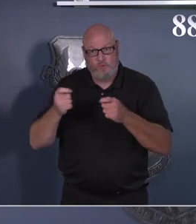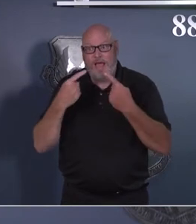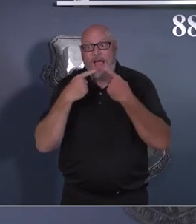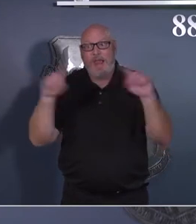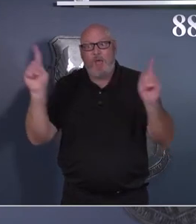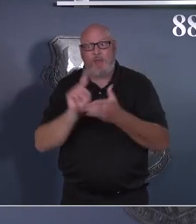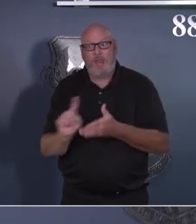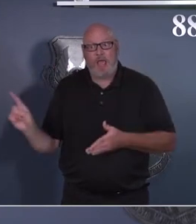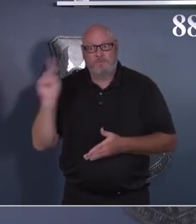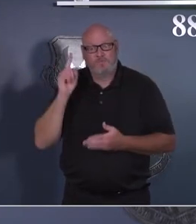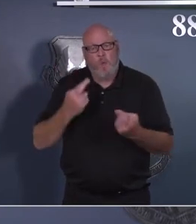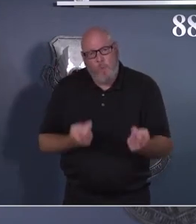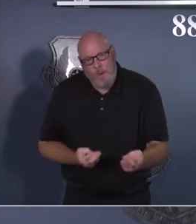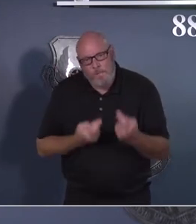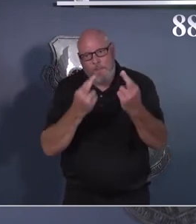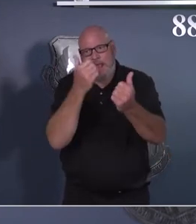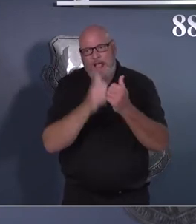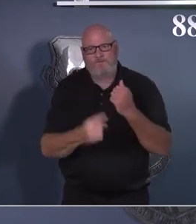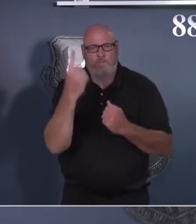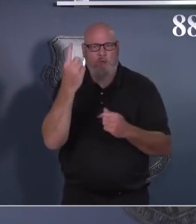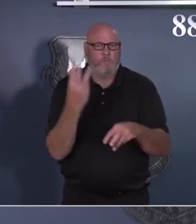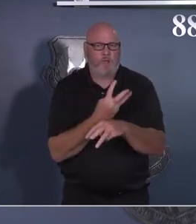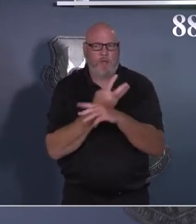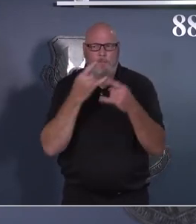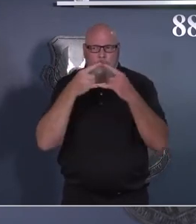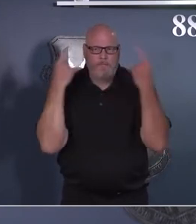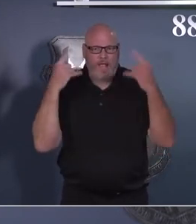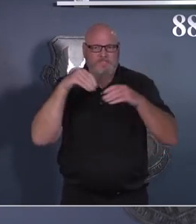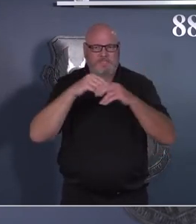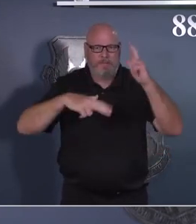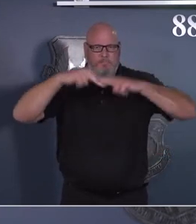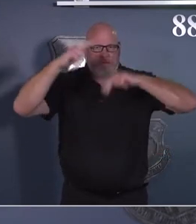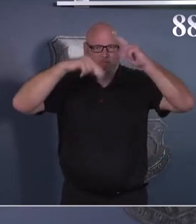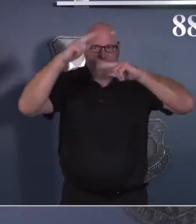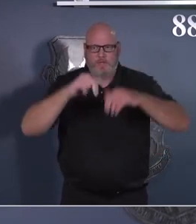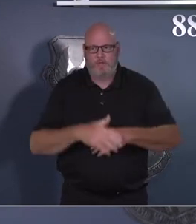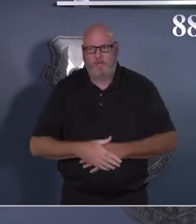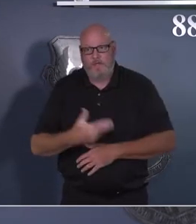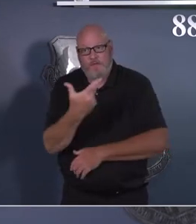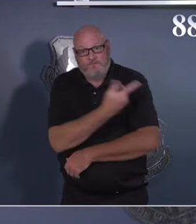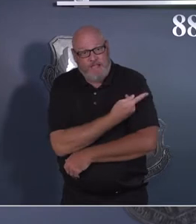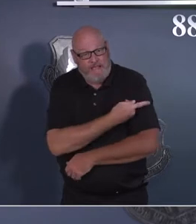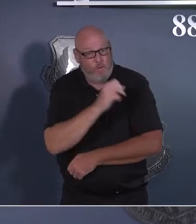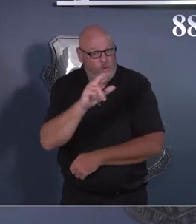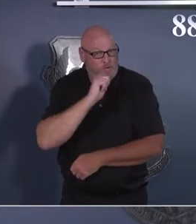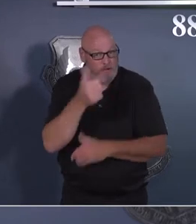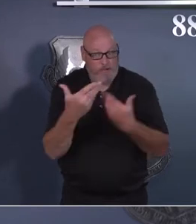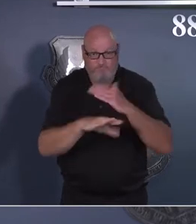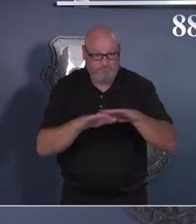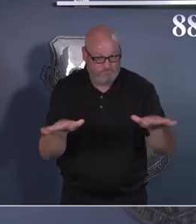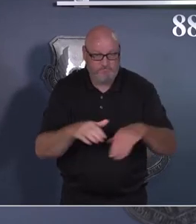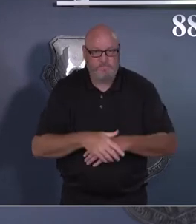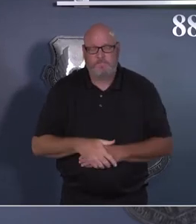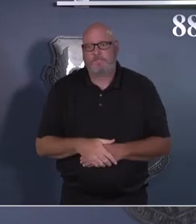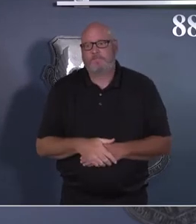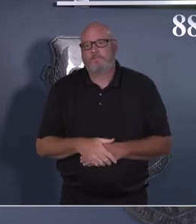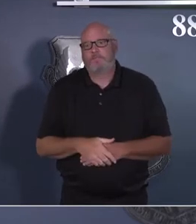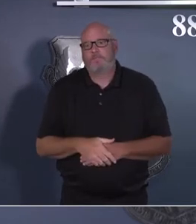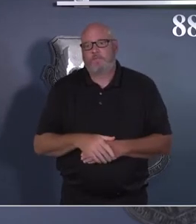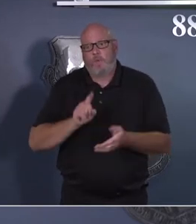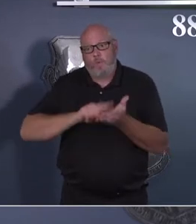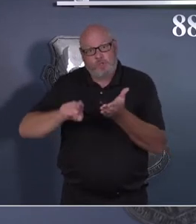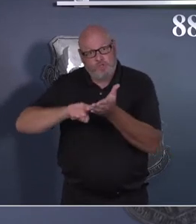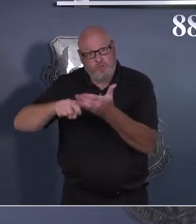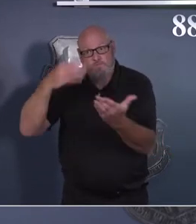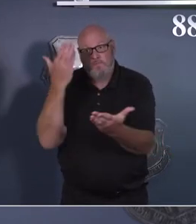wear a mask indoors in places where the coronavirus is spreading widely. Their medical experts support that masking up is essential to combat this